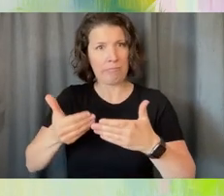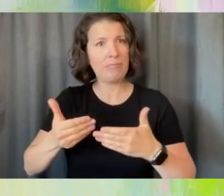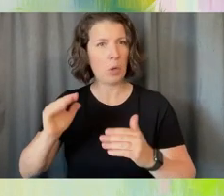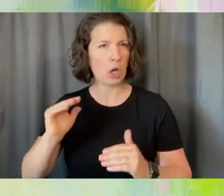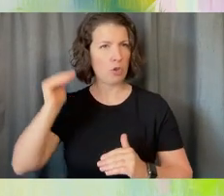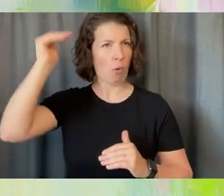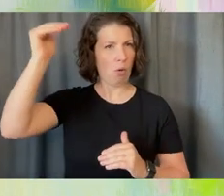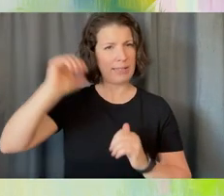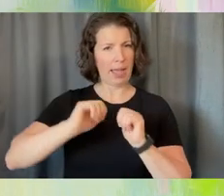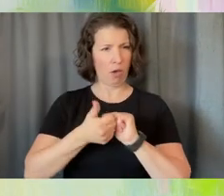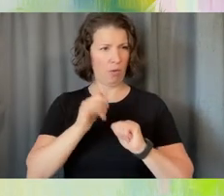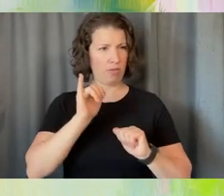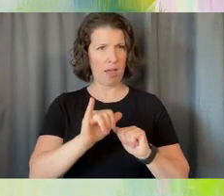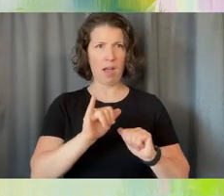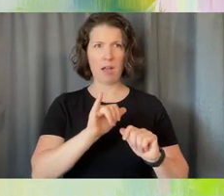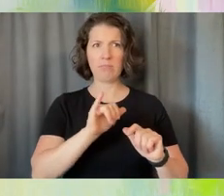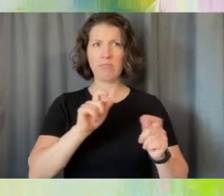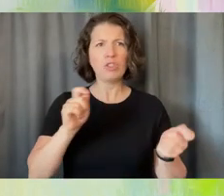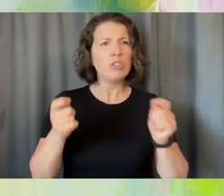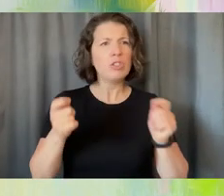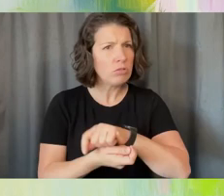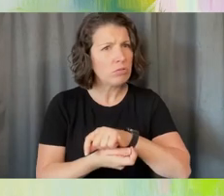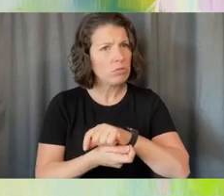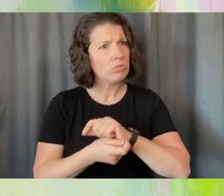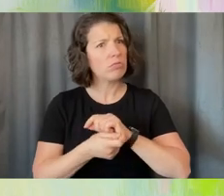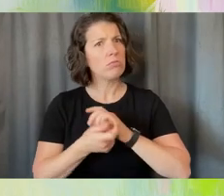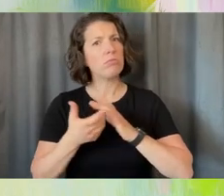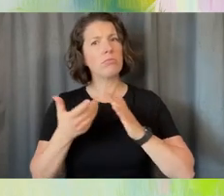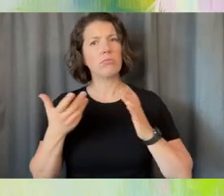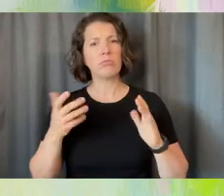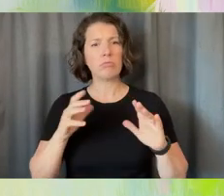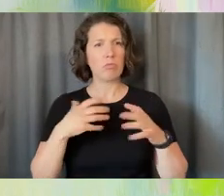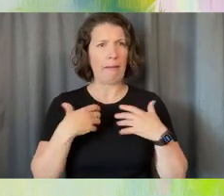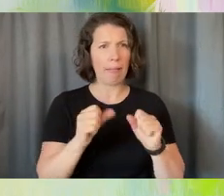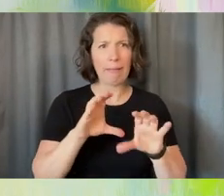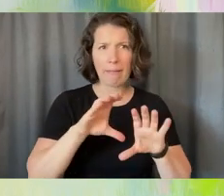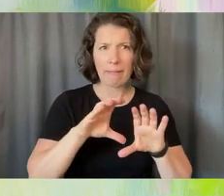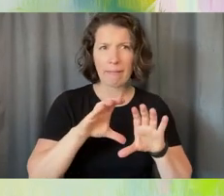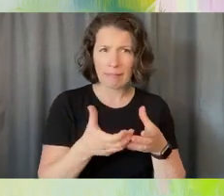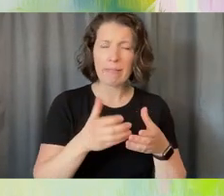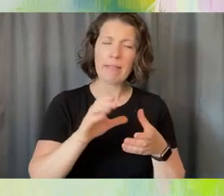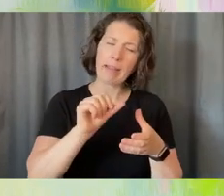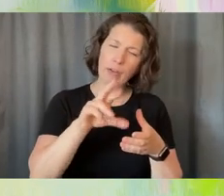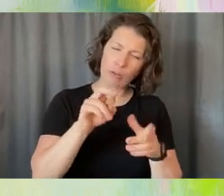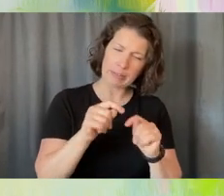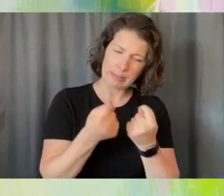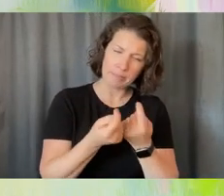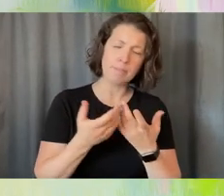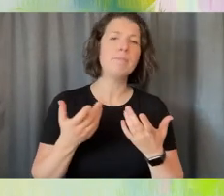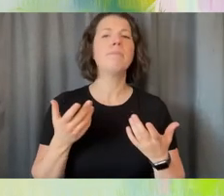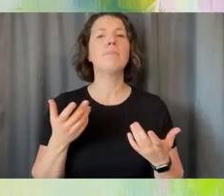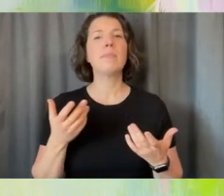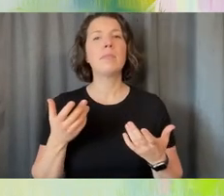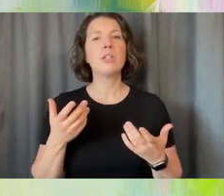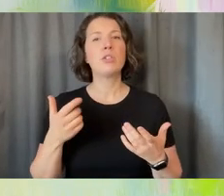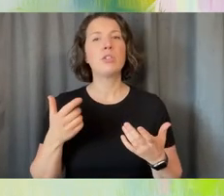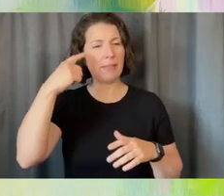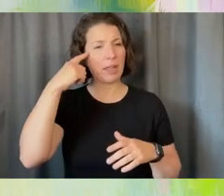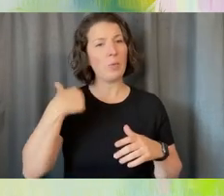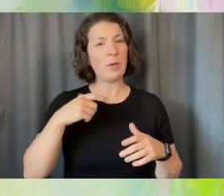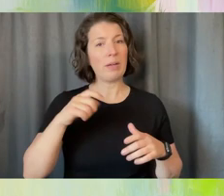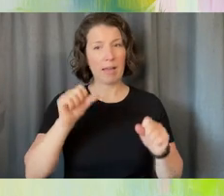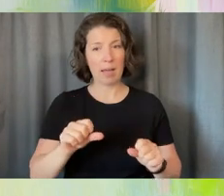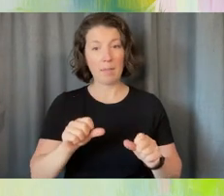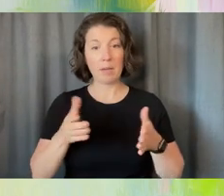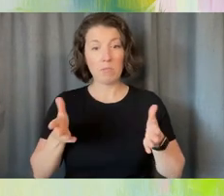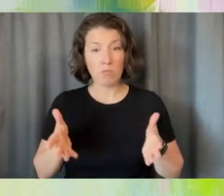So I think that when we test these things, we don't just move the process along, but we can be transformed by them.